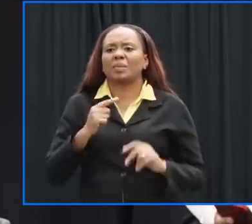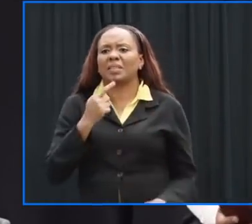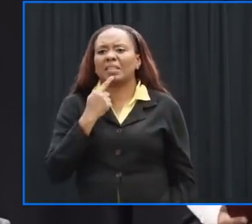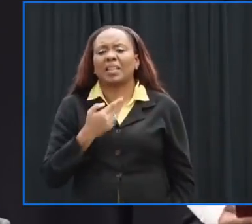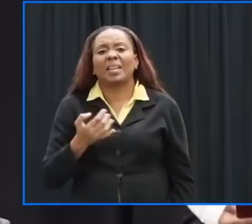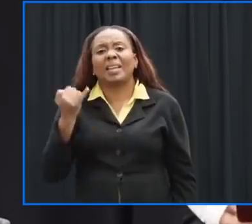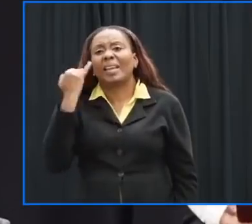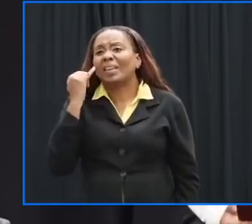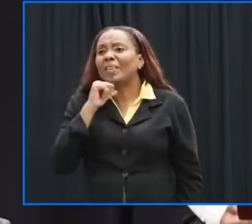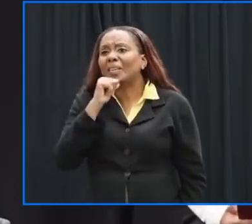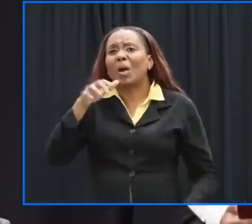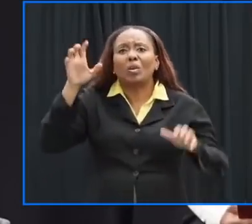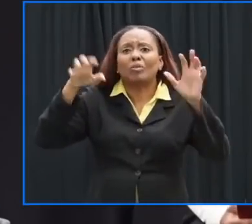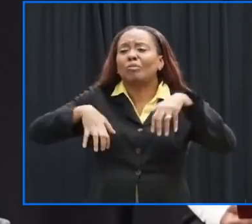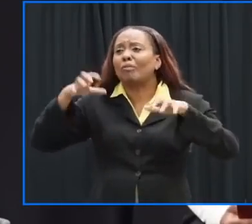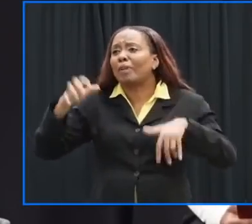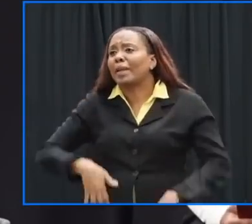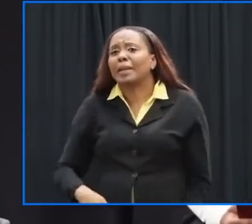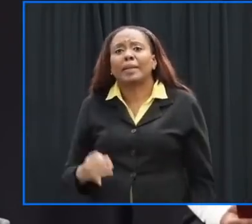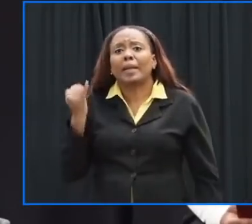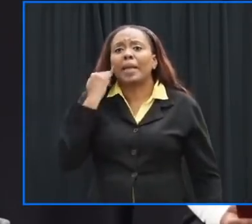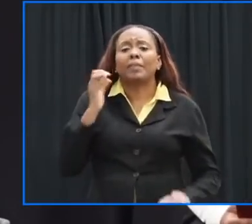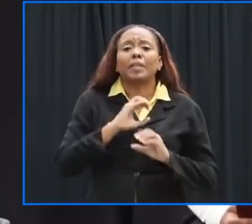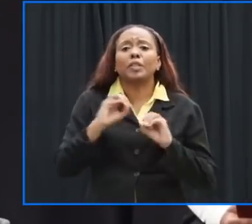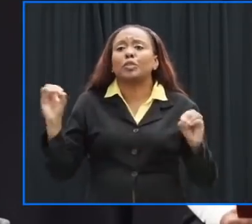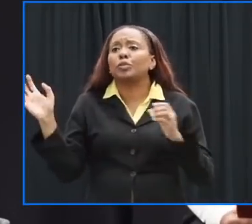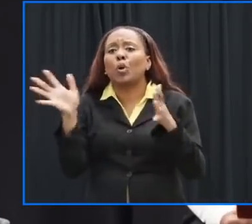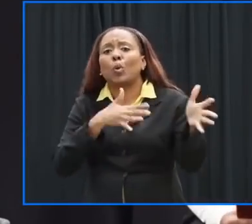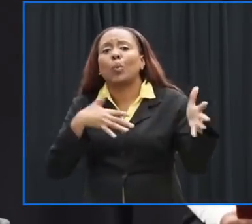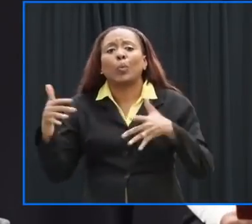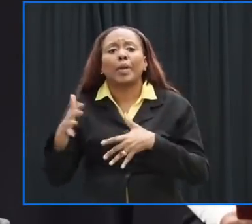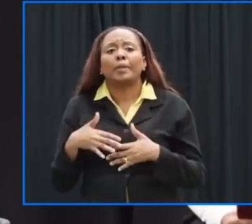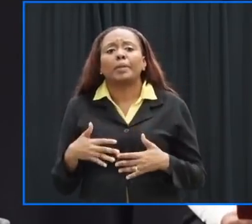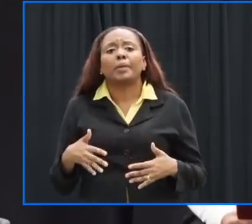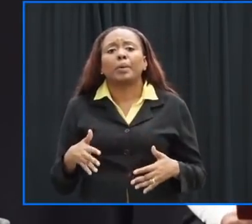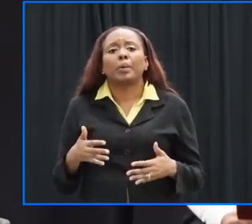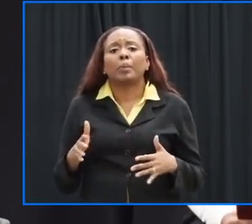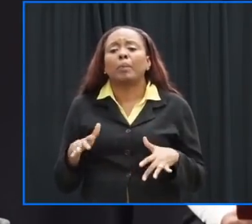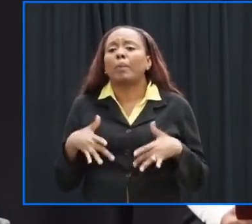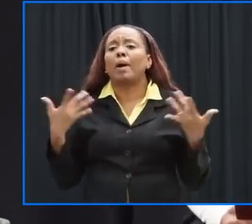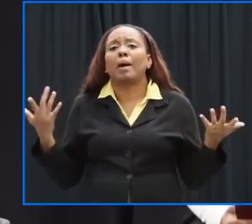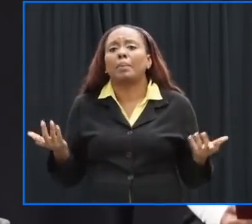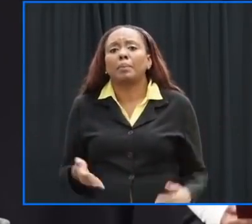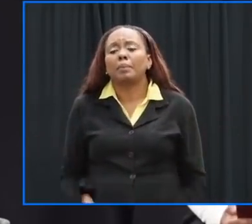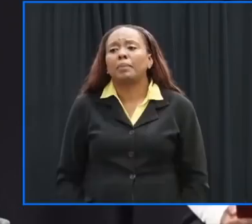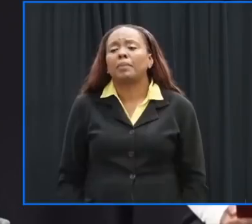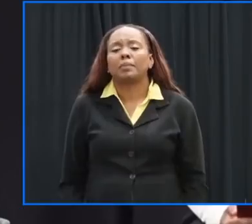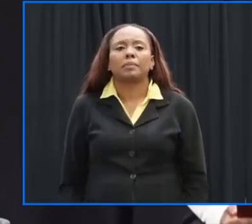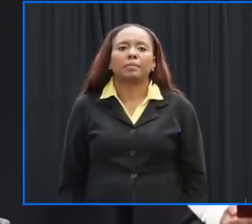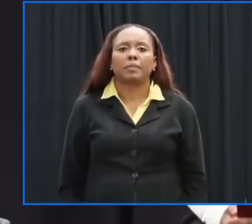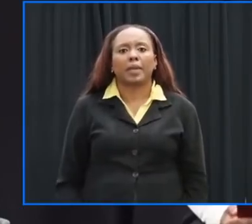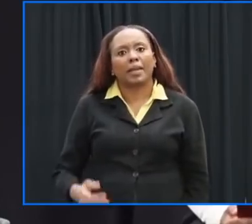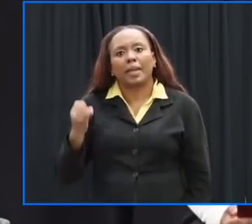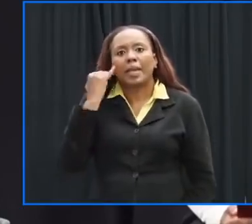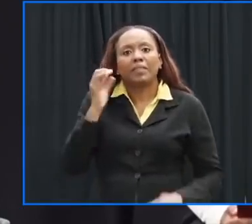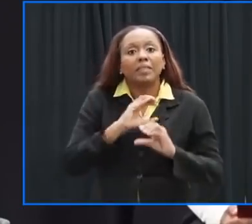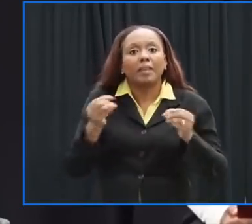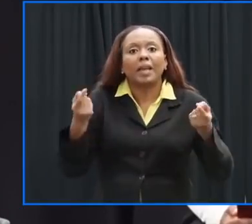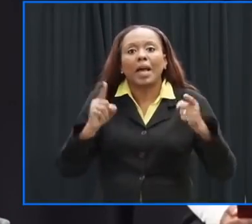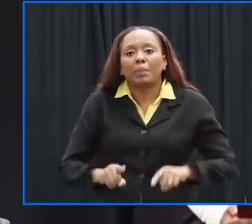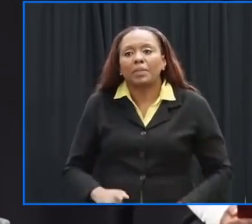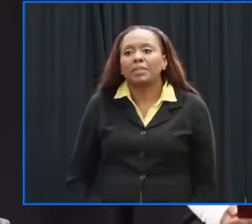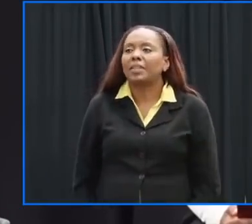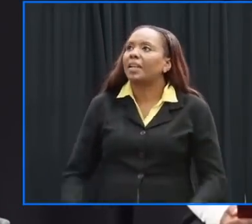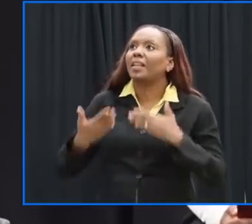happens if it doesn't rain or the window come say hallelujah thanks be to god and and and